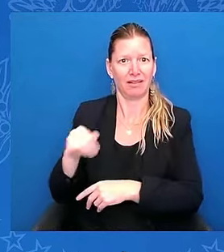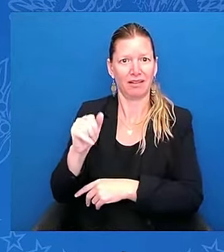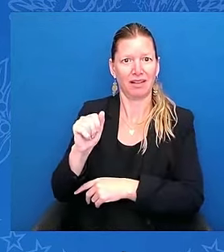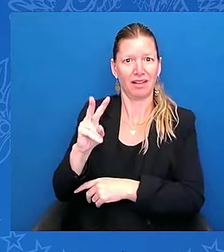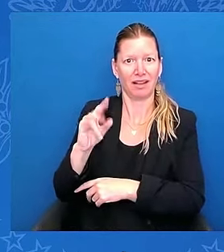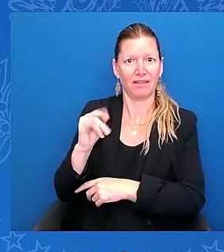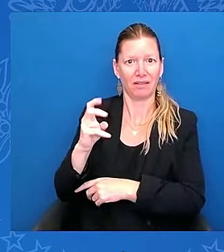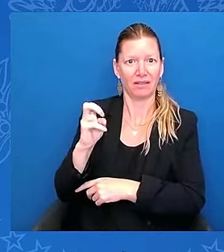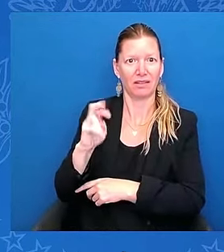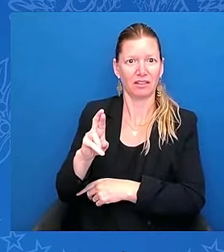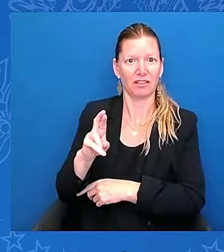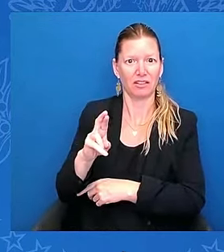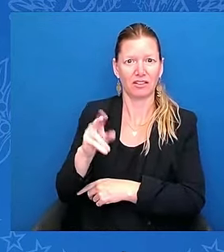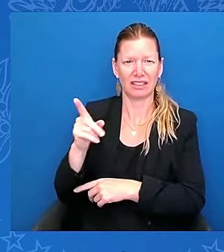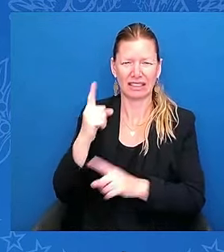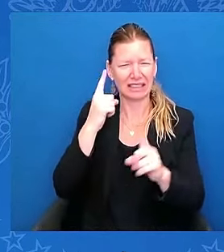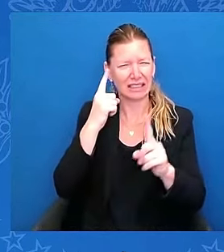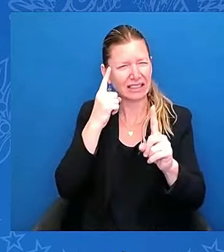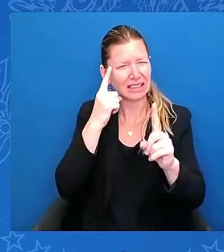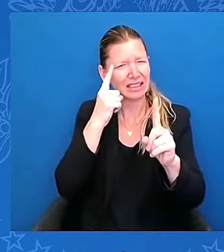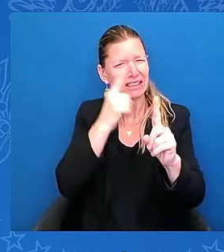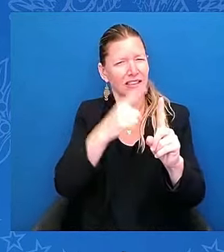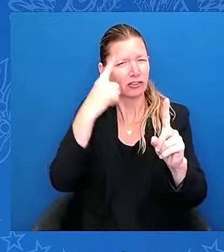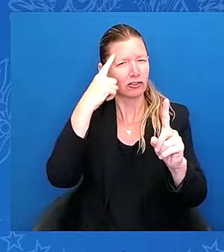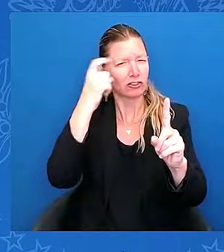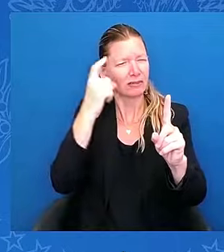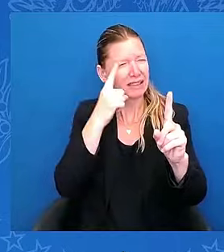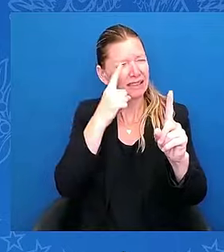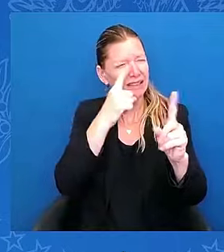being a nurse, thanks to DACA.